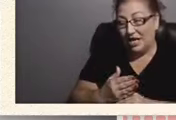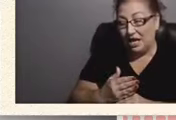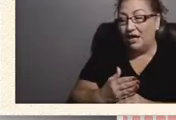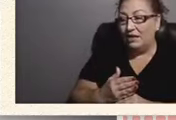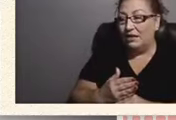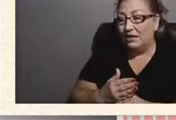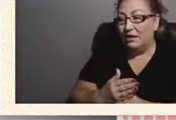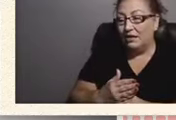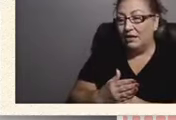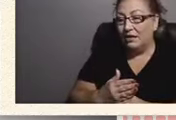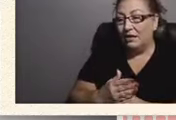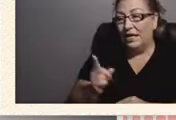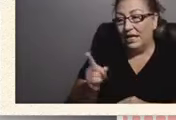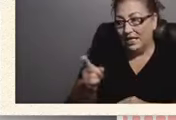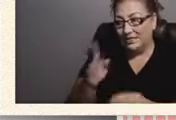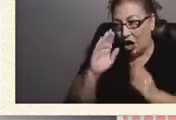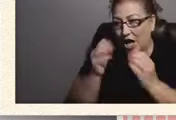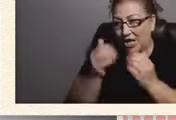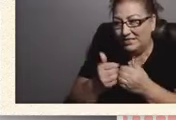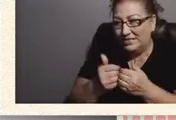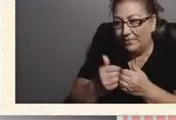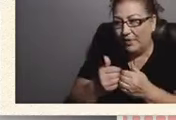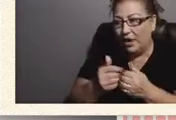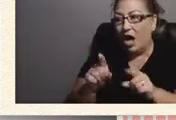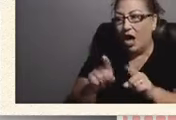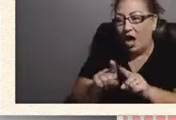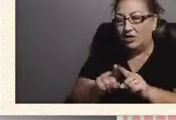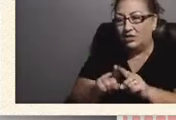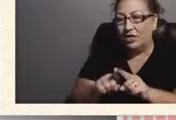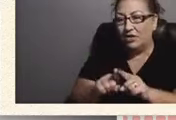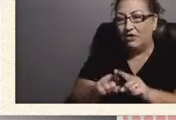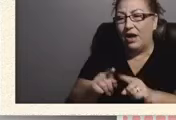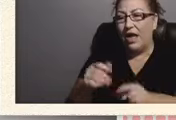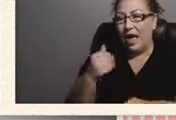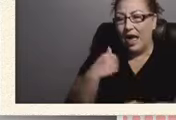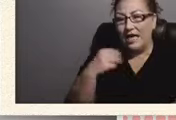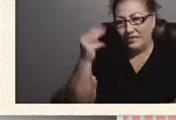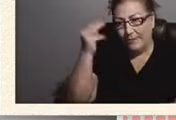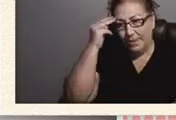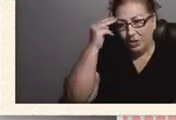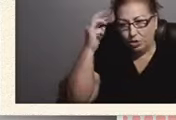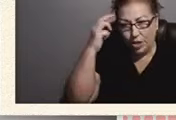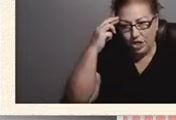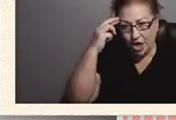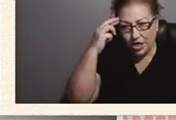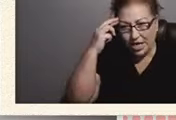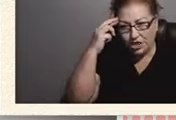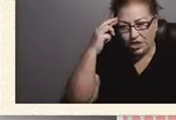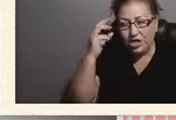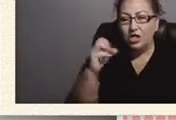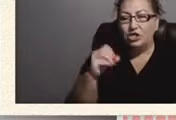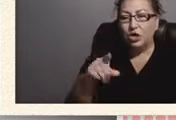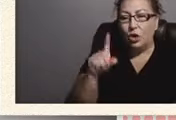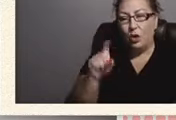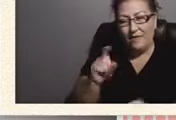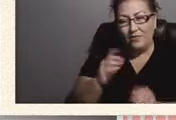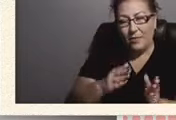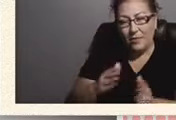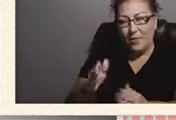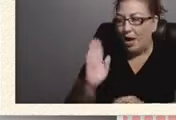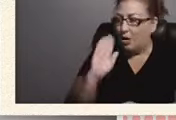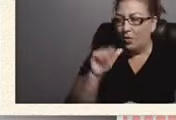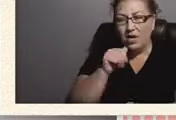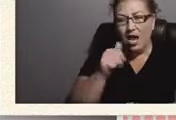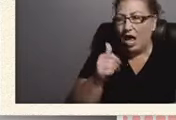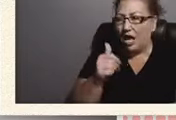autism, he also have mental retardation. So you have to be prepared. He won't go too far,